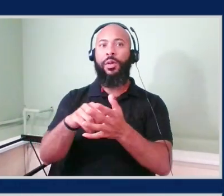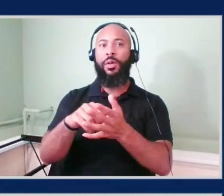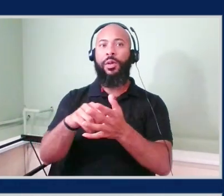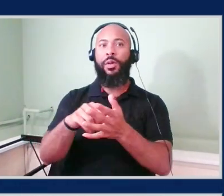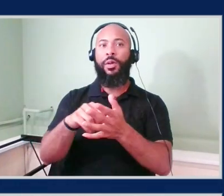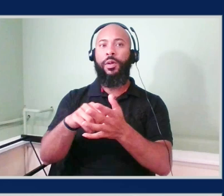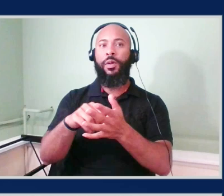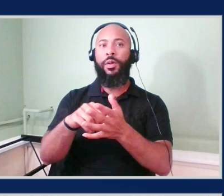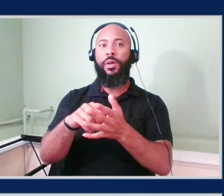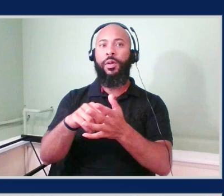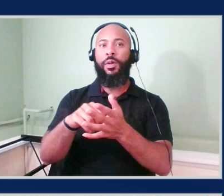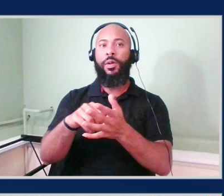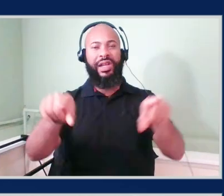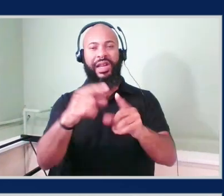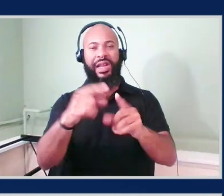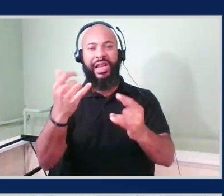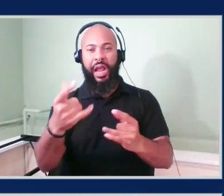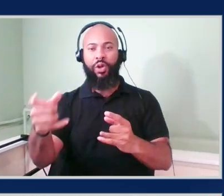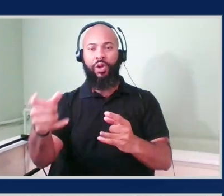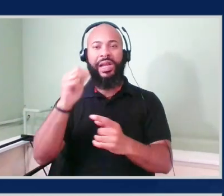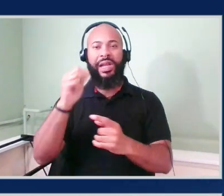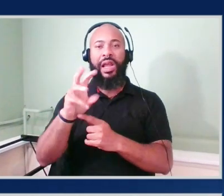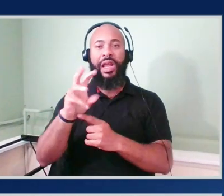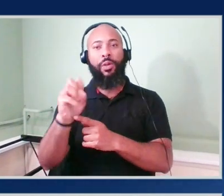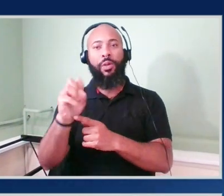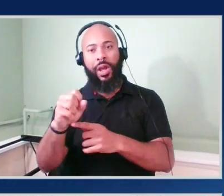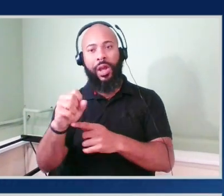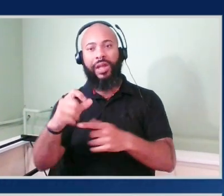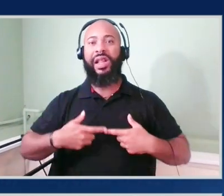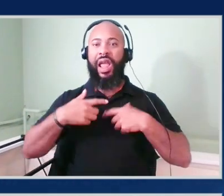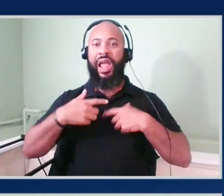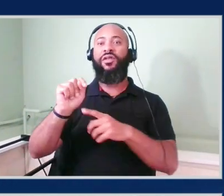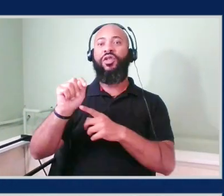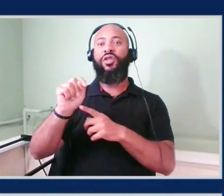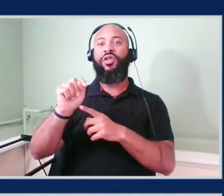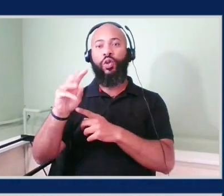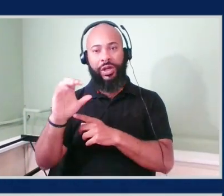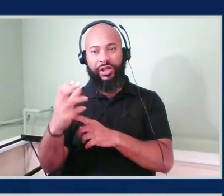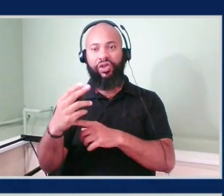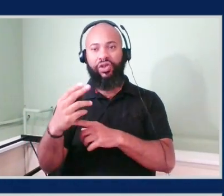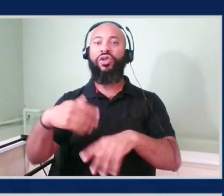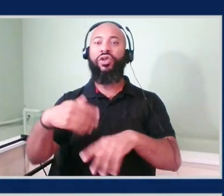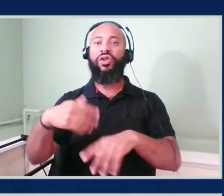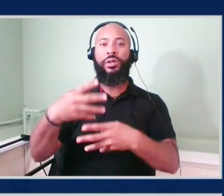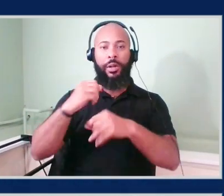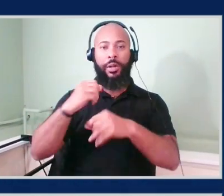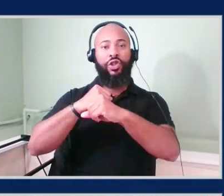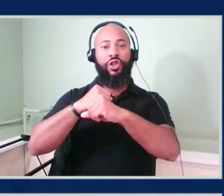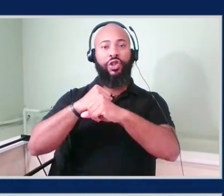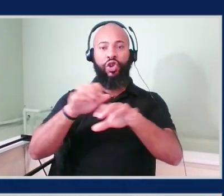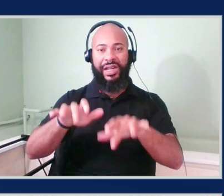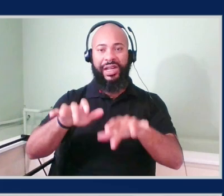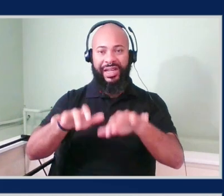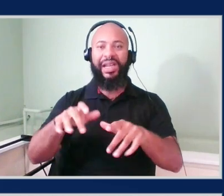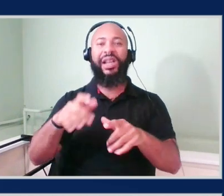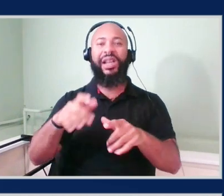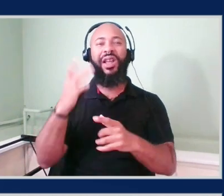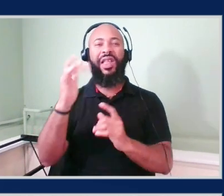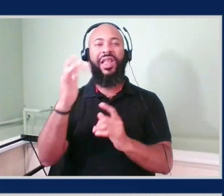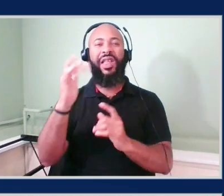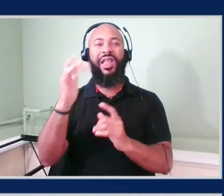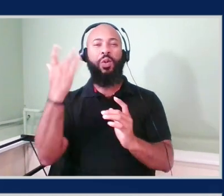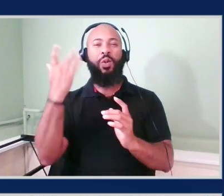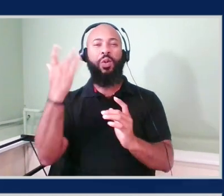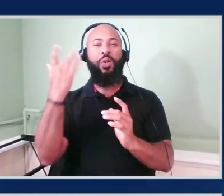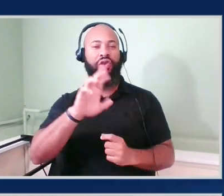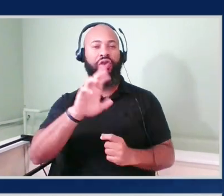Live on Twitch. Scroll down, type security in the field. And that's going to pull up all things security because we're here at Reinforce focusing on security. And a lot of